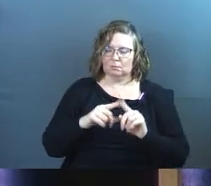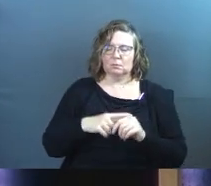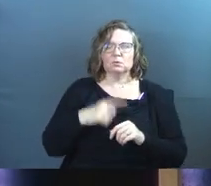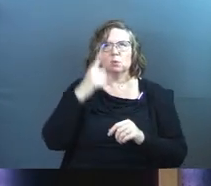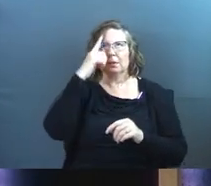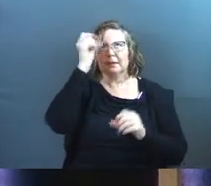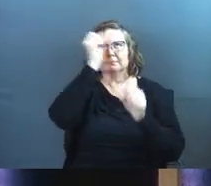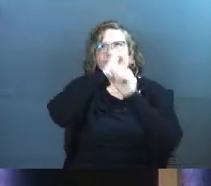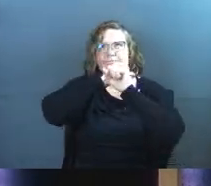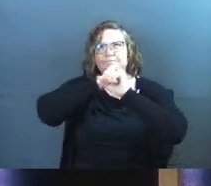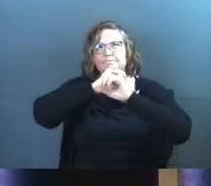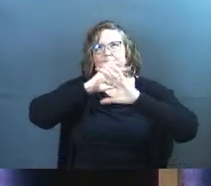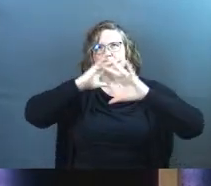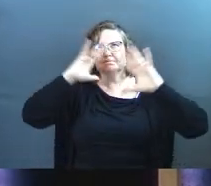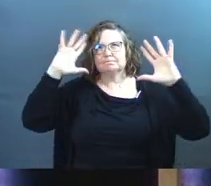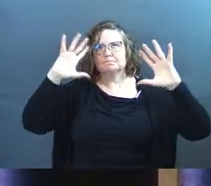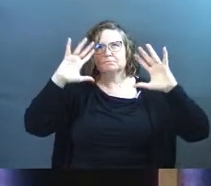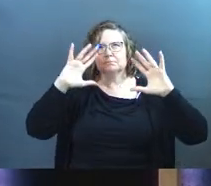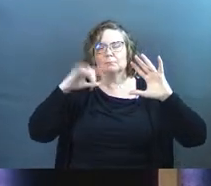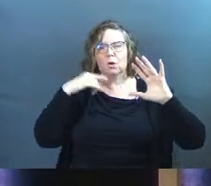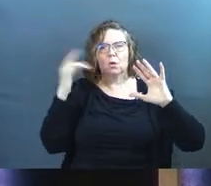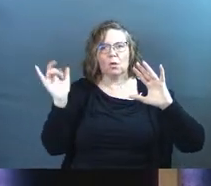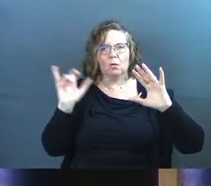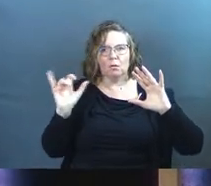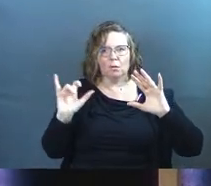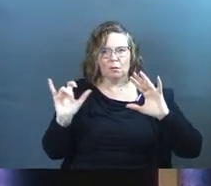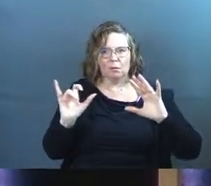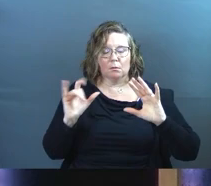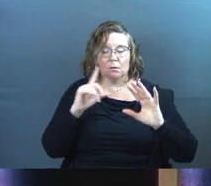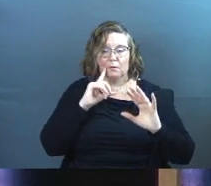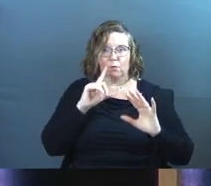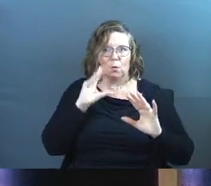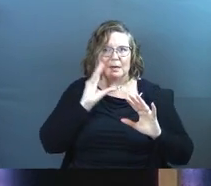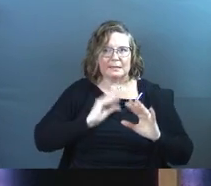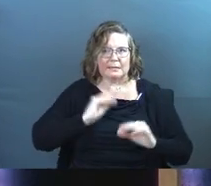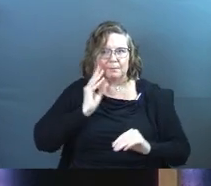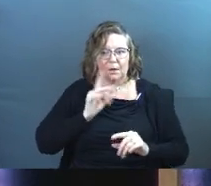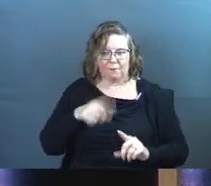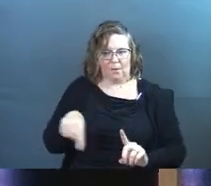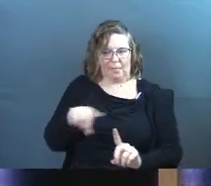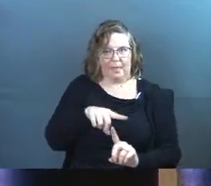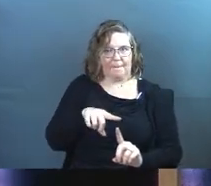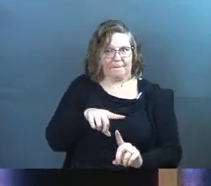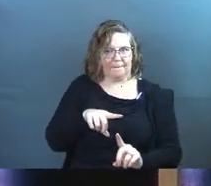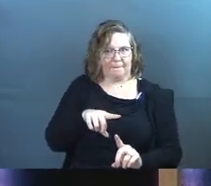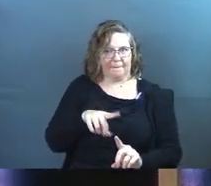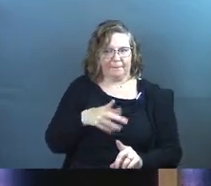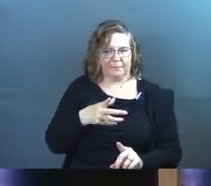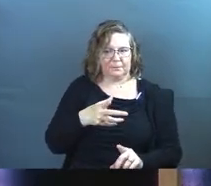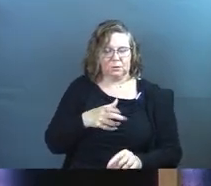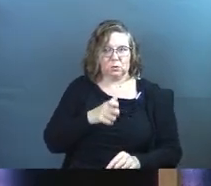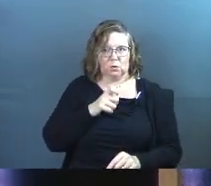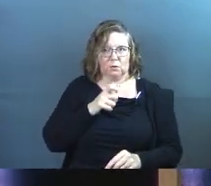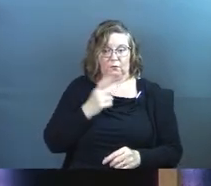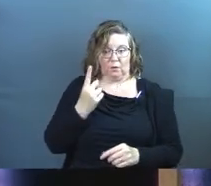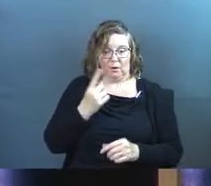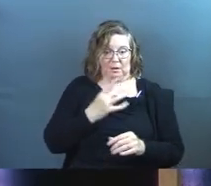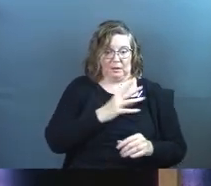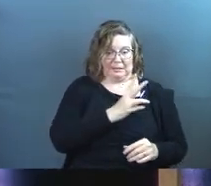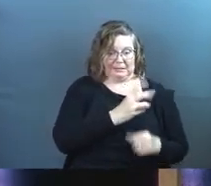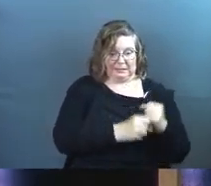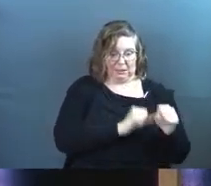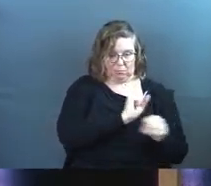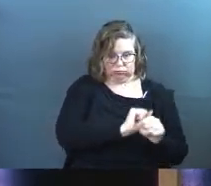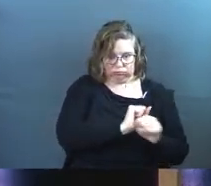your imagination for just a minute on how this would have been an experience for them to go through, to not plant their